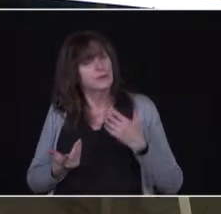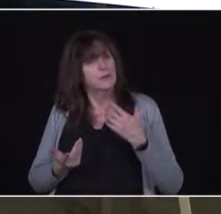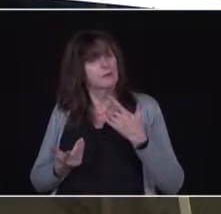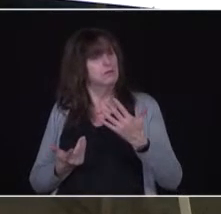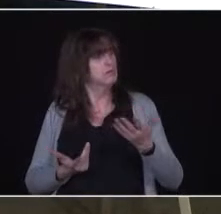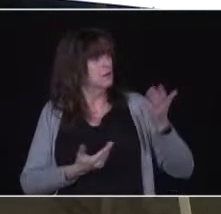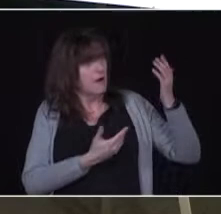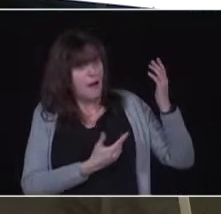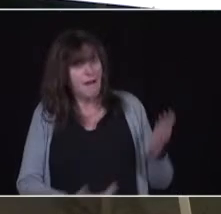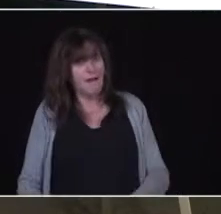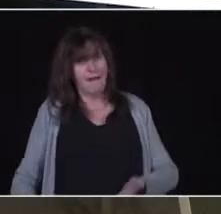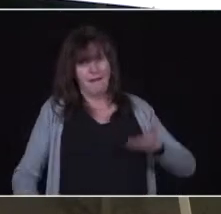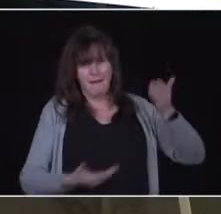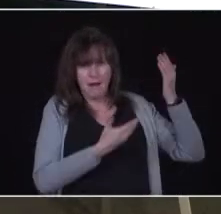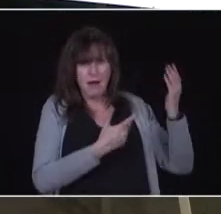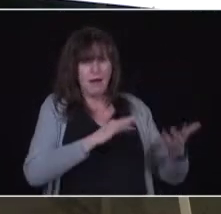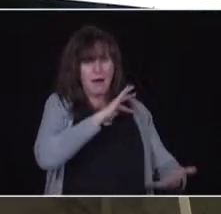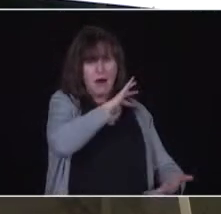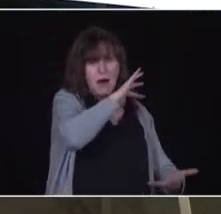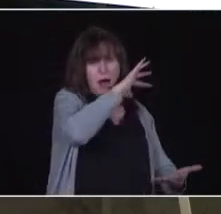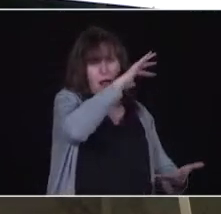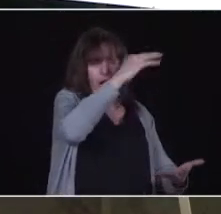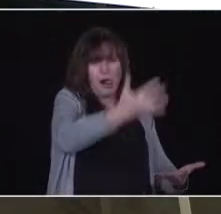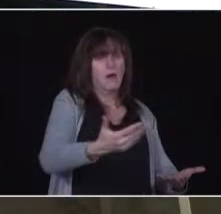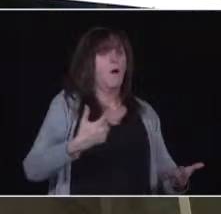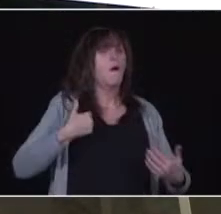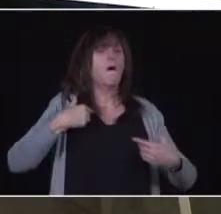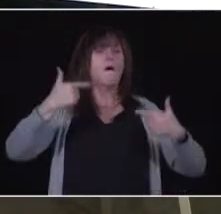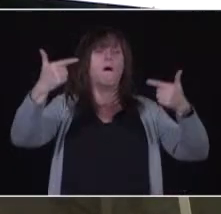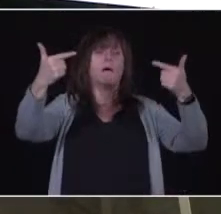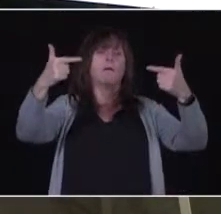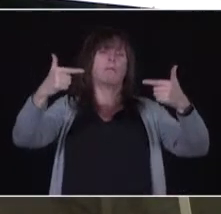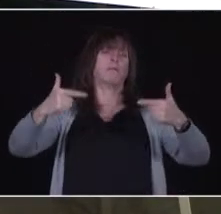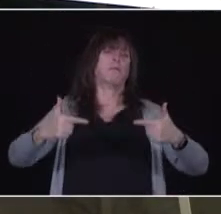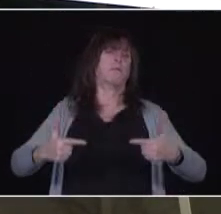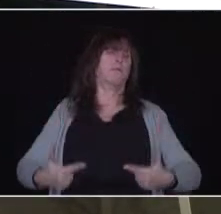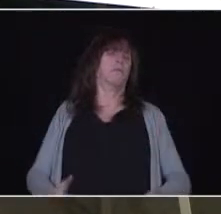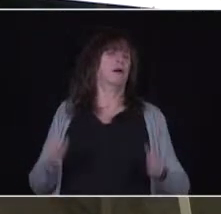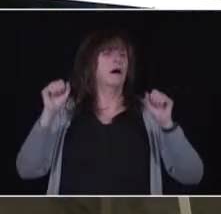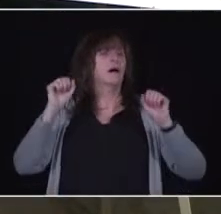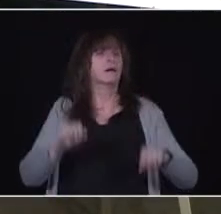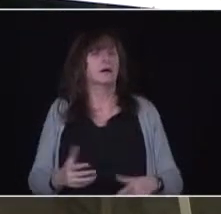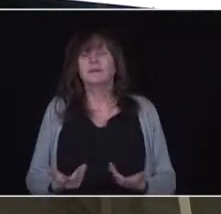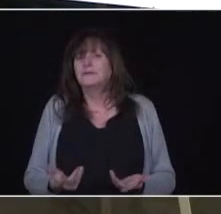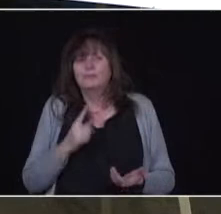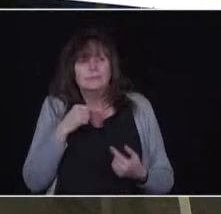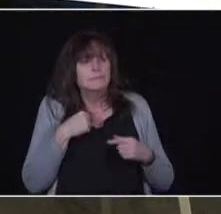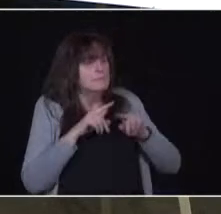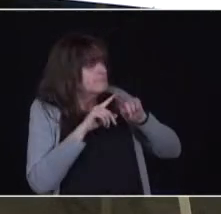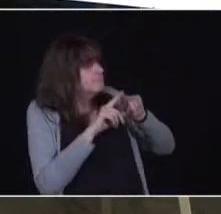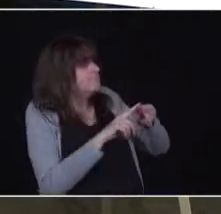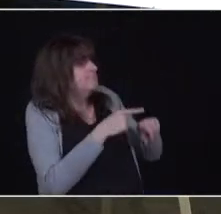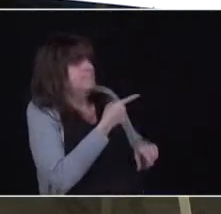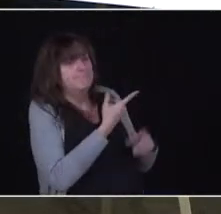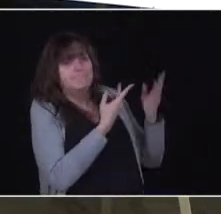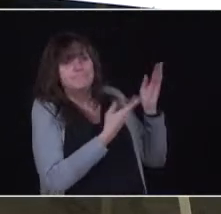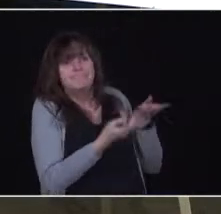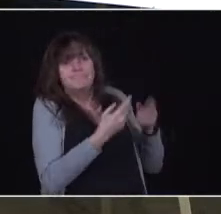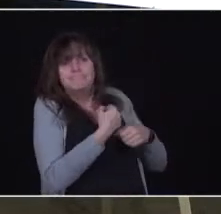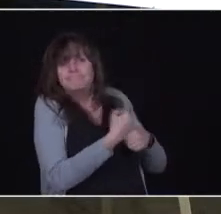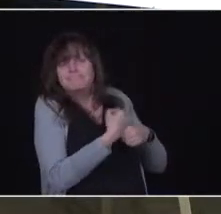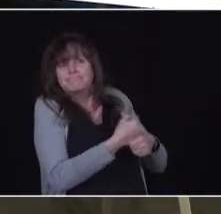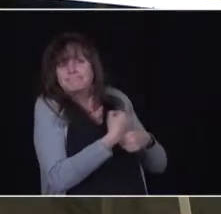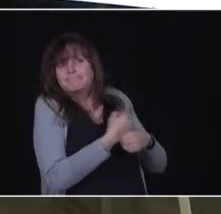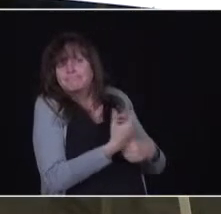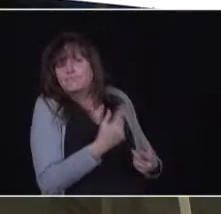in and the vulnerable taken care of that we could just offer the opportunity in Ontario to everybody over 16 to come and get a vaccine and our